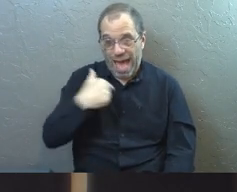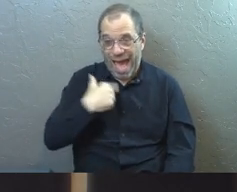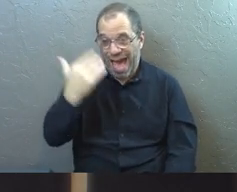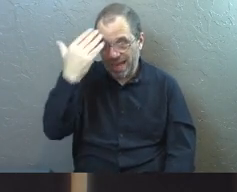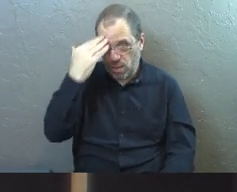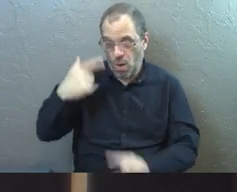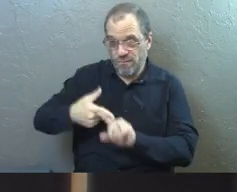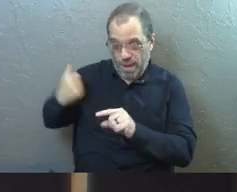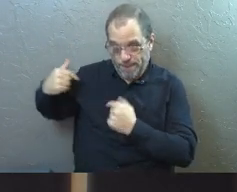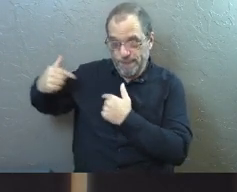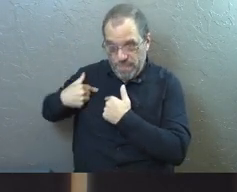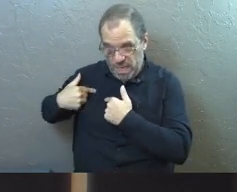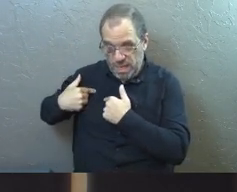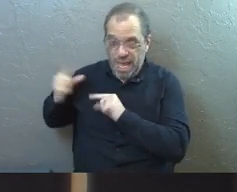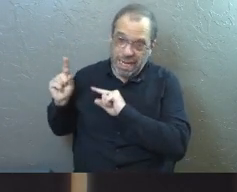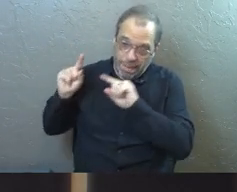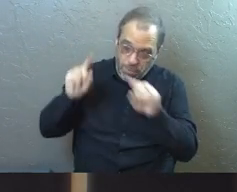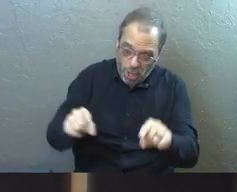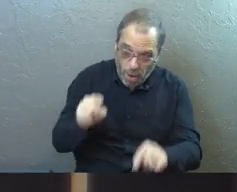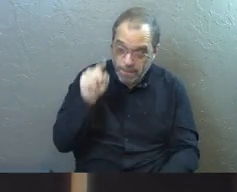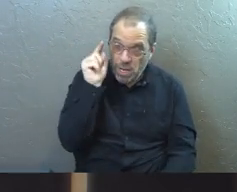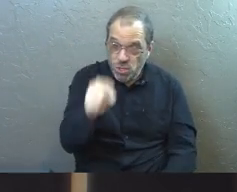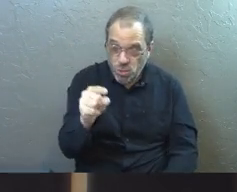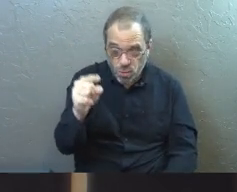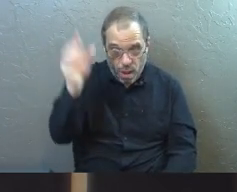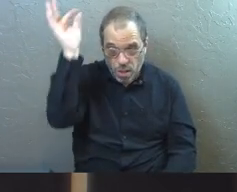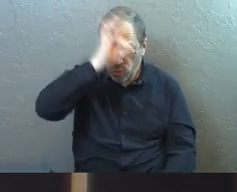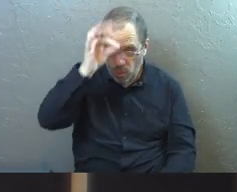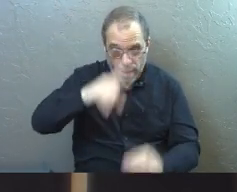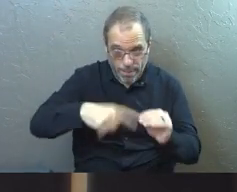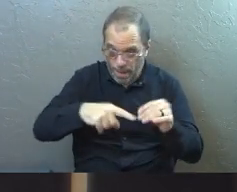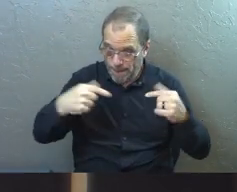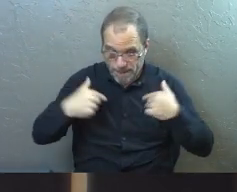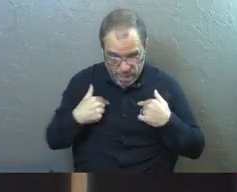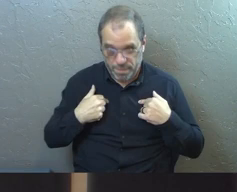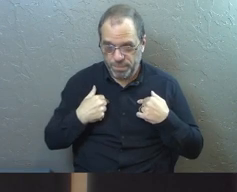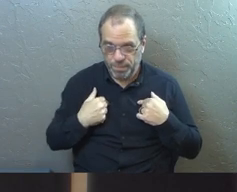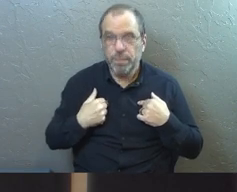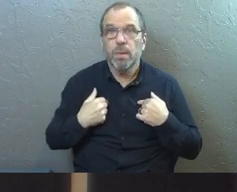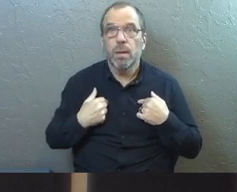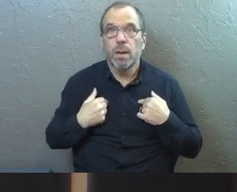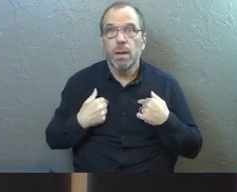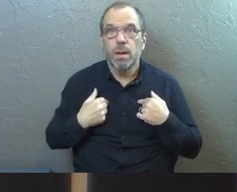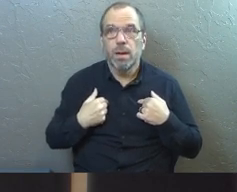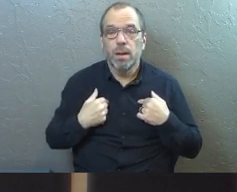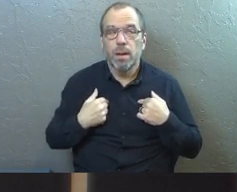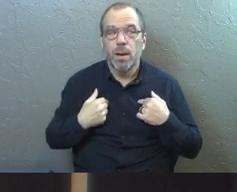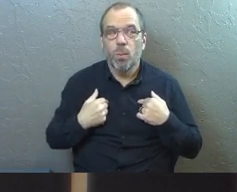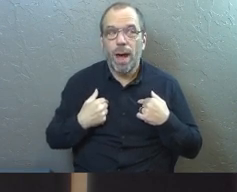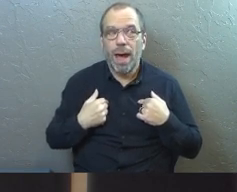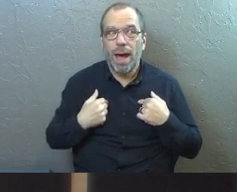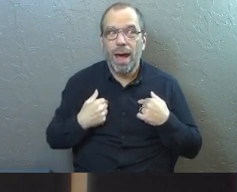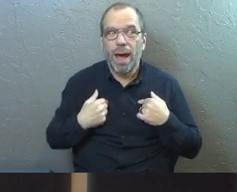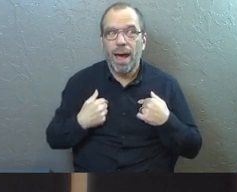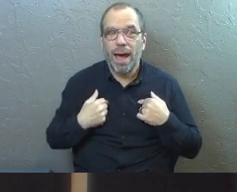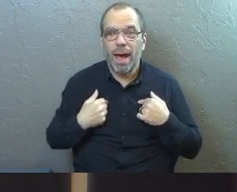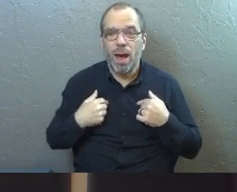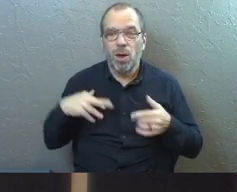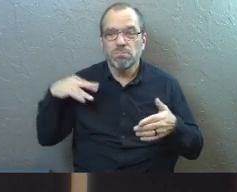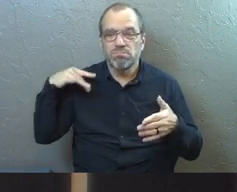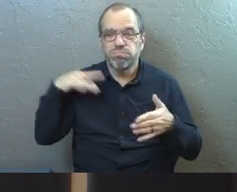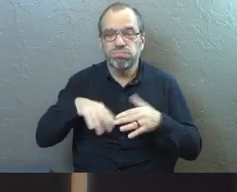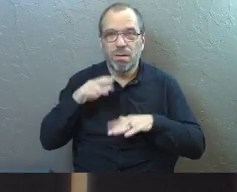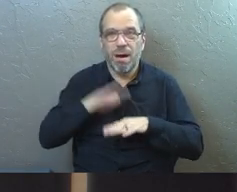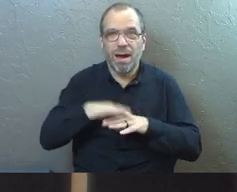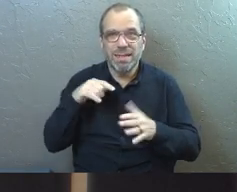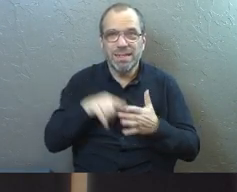I know where I came from and where I'm going, but you don't know this about me. This is a super cool moment that we're going to geek out on for a few minutes that